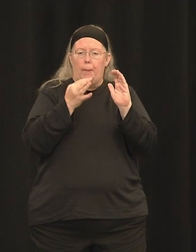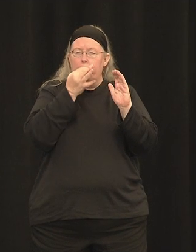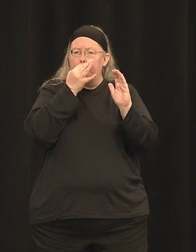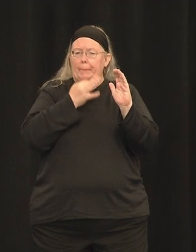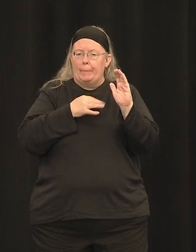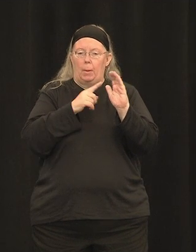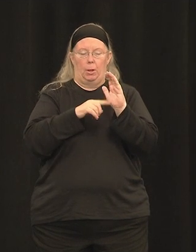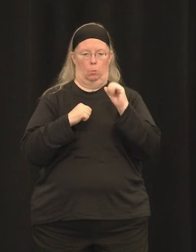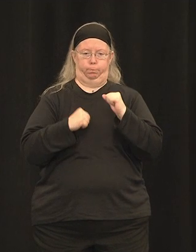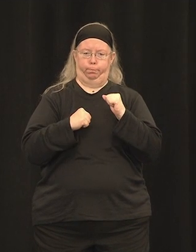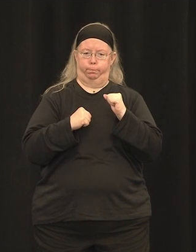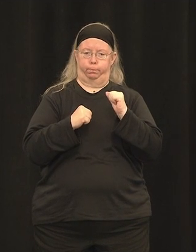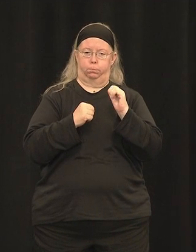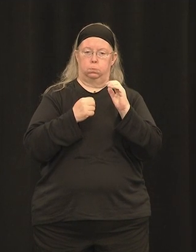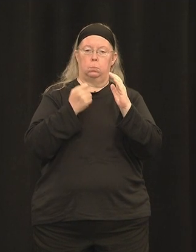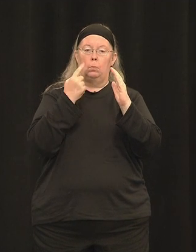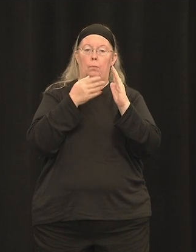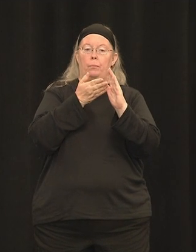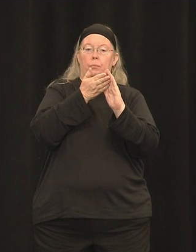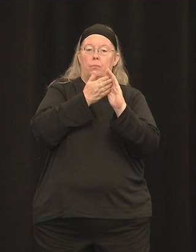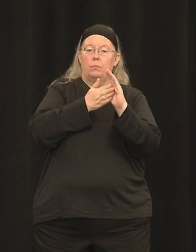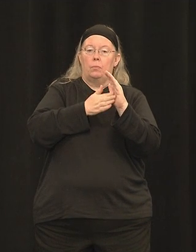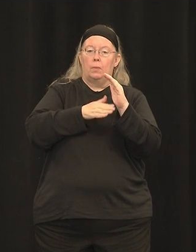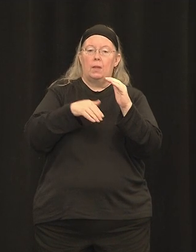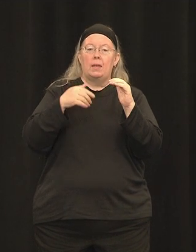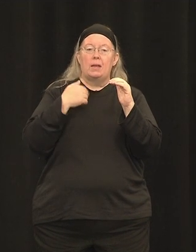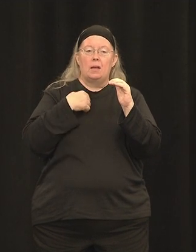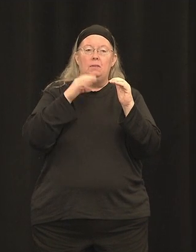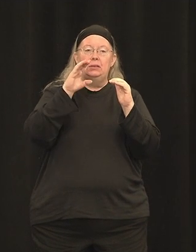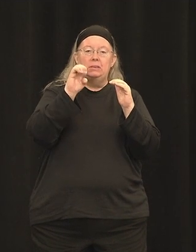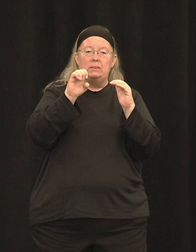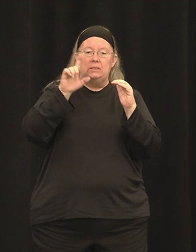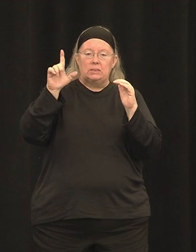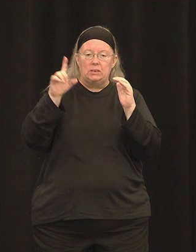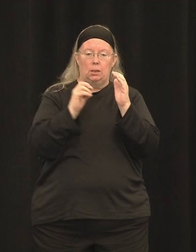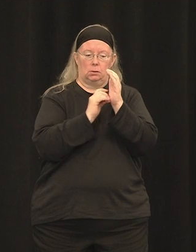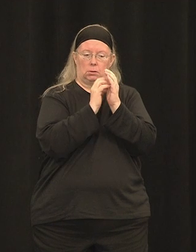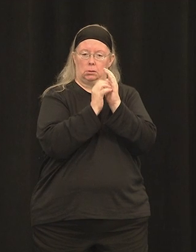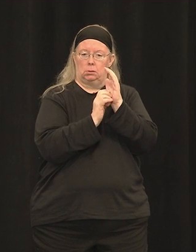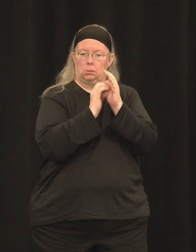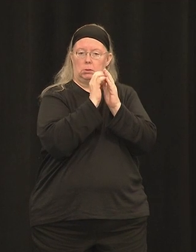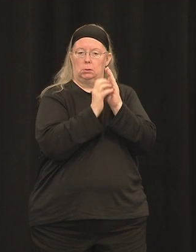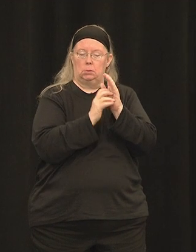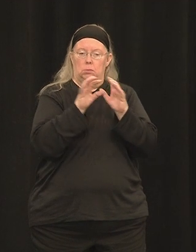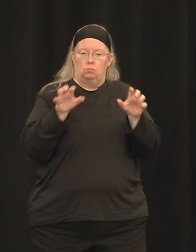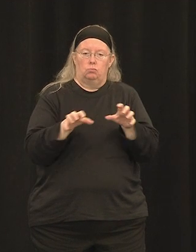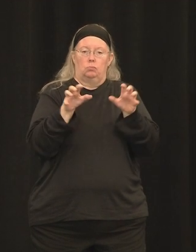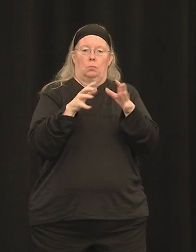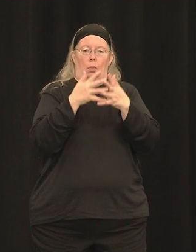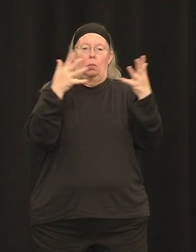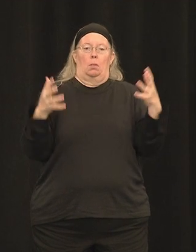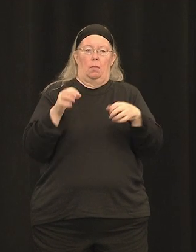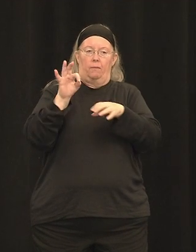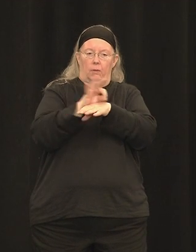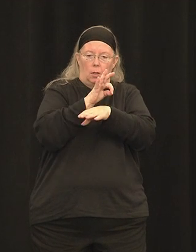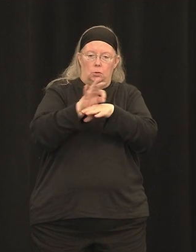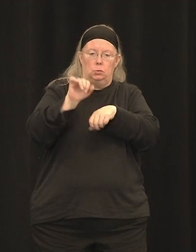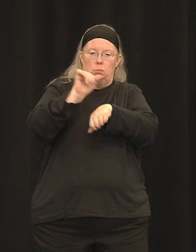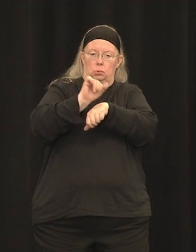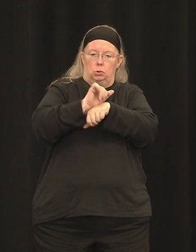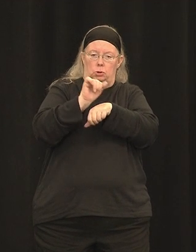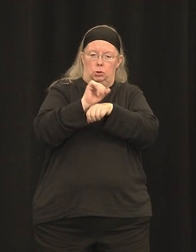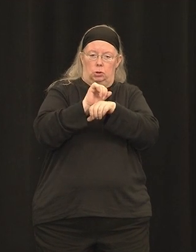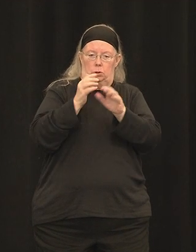cell layers in the retina that perform a lot of really important functions. And all the way at the back of the retina are the